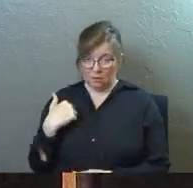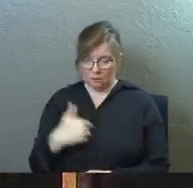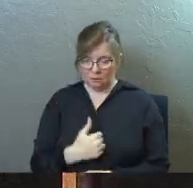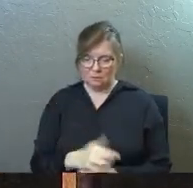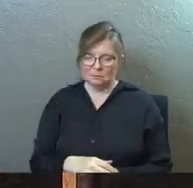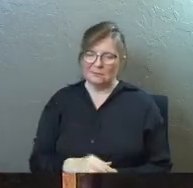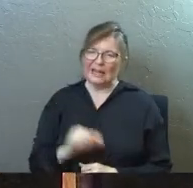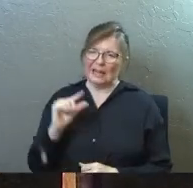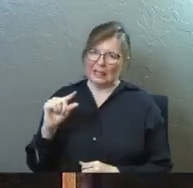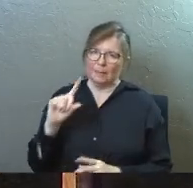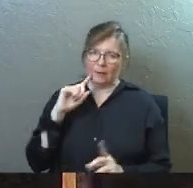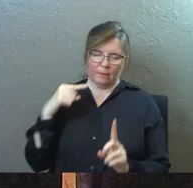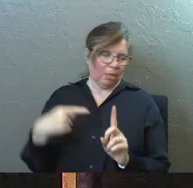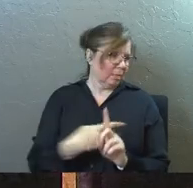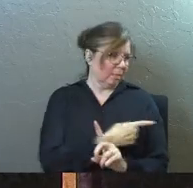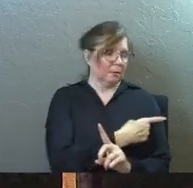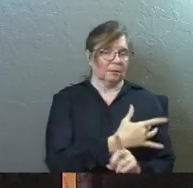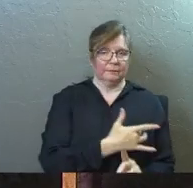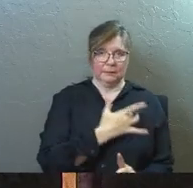And this is a bit of a right turn.